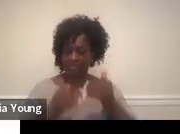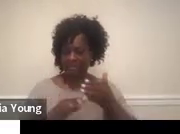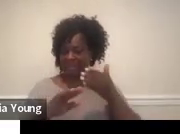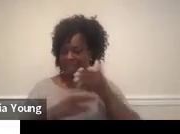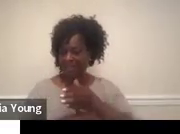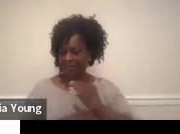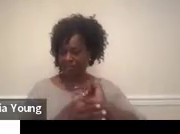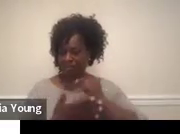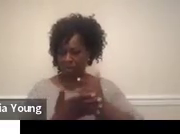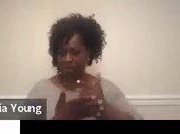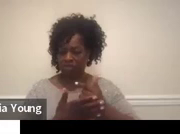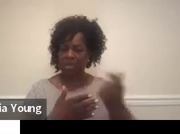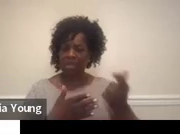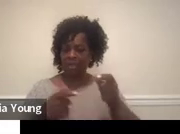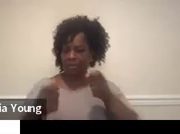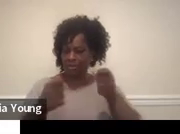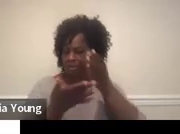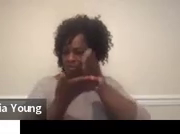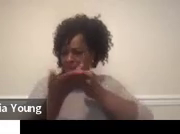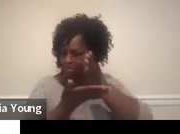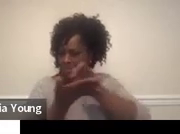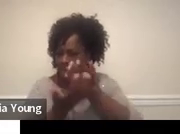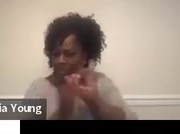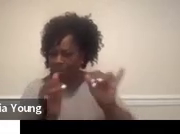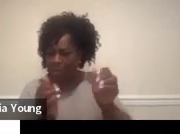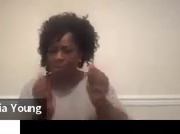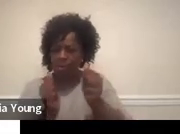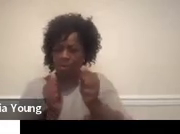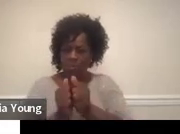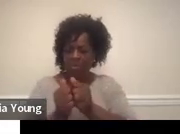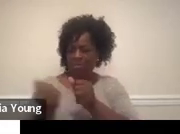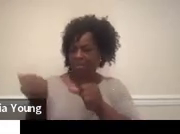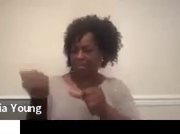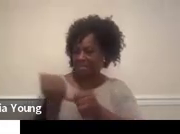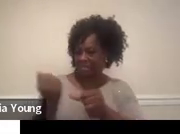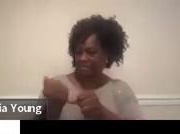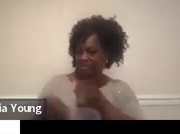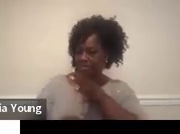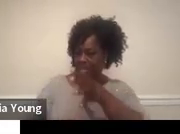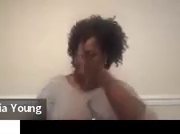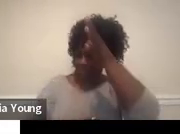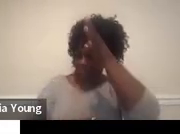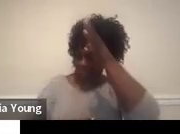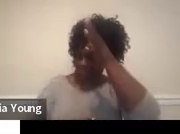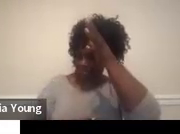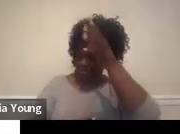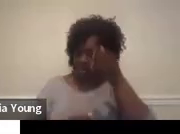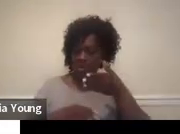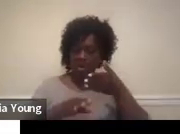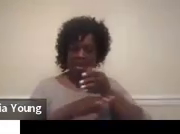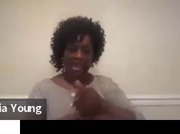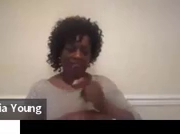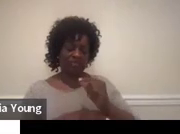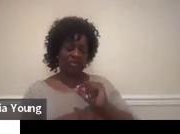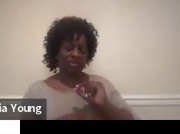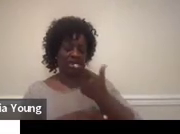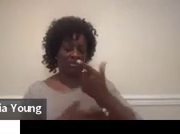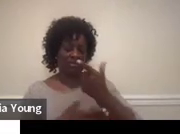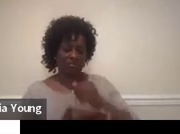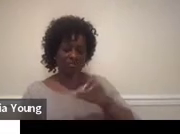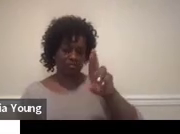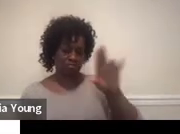manage a budget independently or with assistance from his parents. And after high school, Roy will live semi